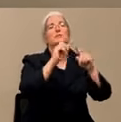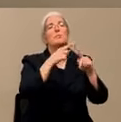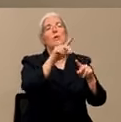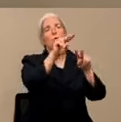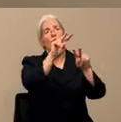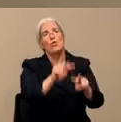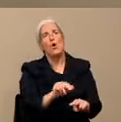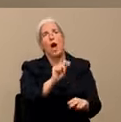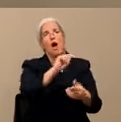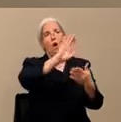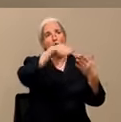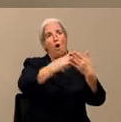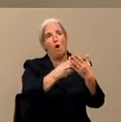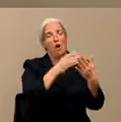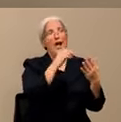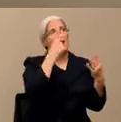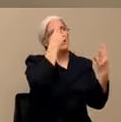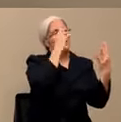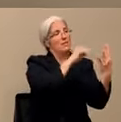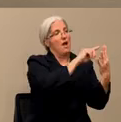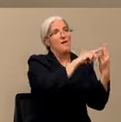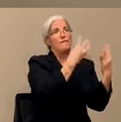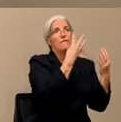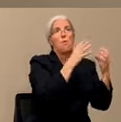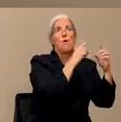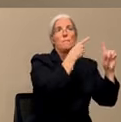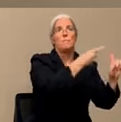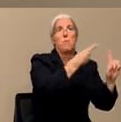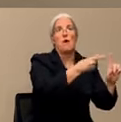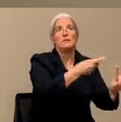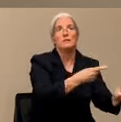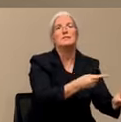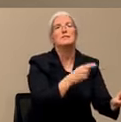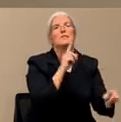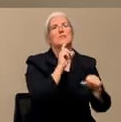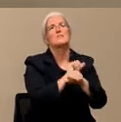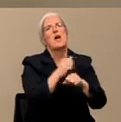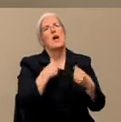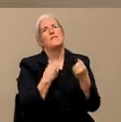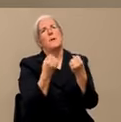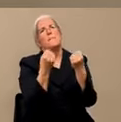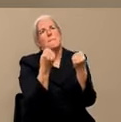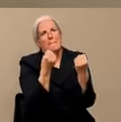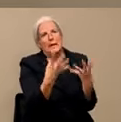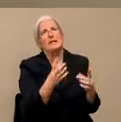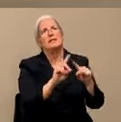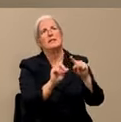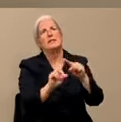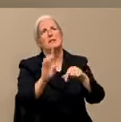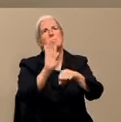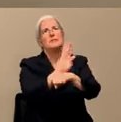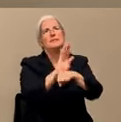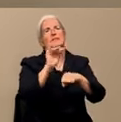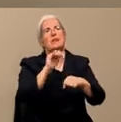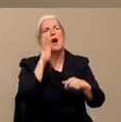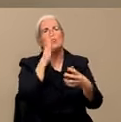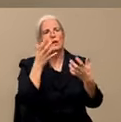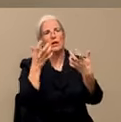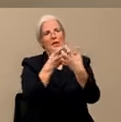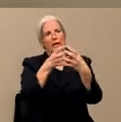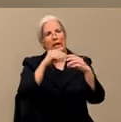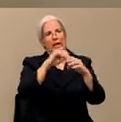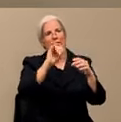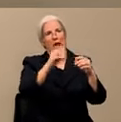there are many, many businesses that quite frankly fall into that definition, that broad